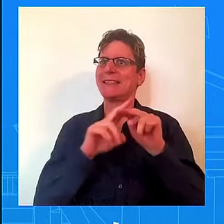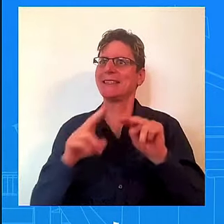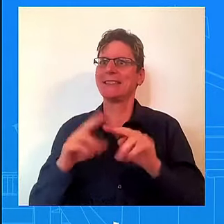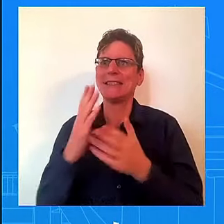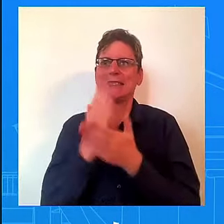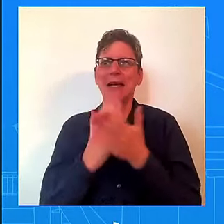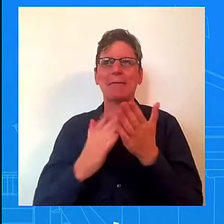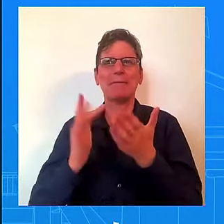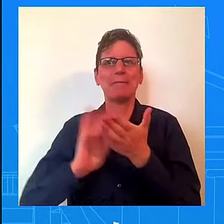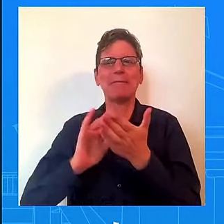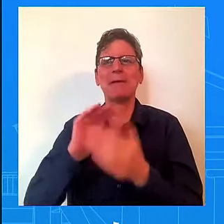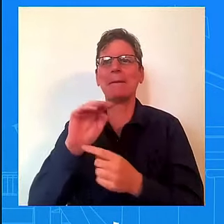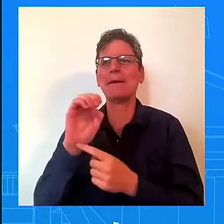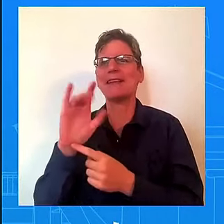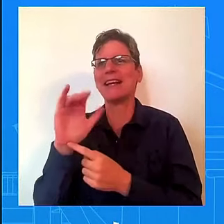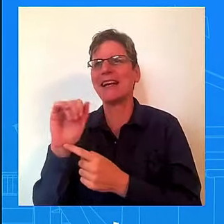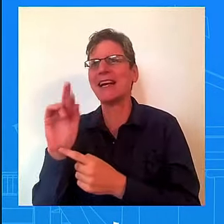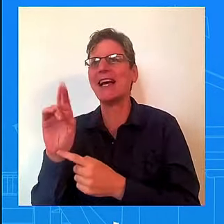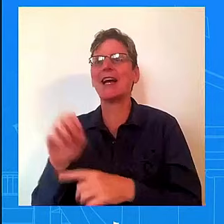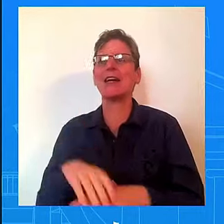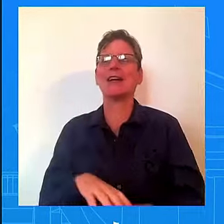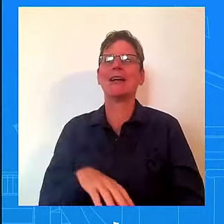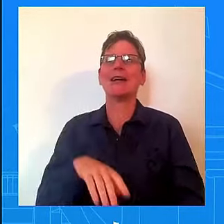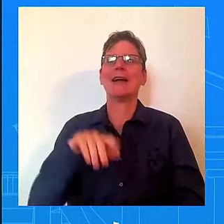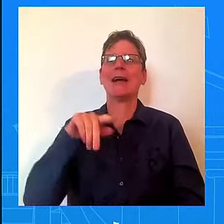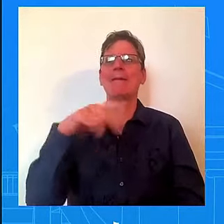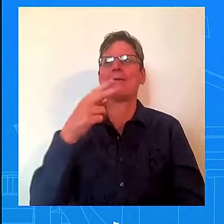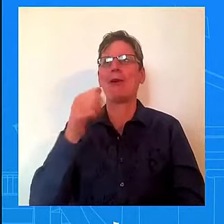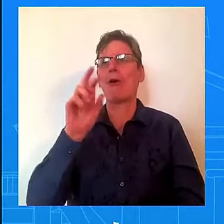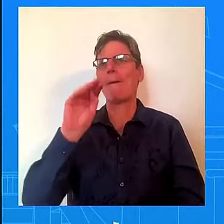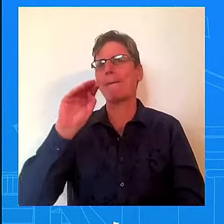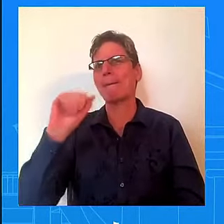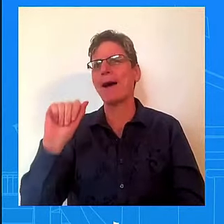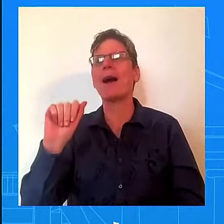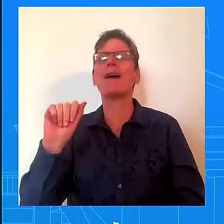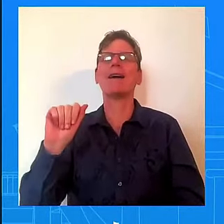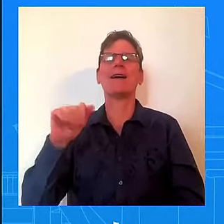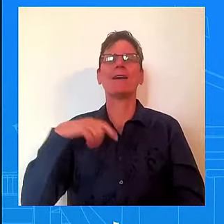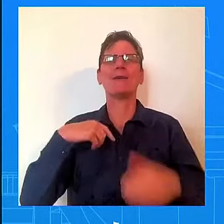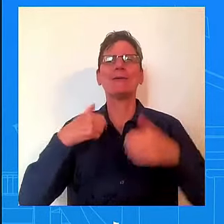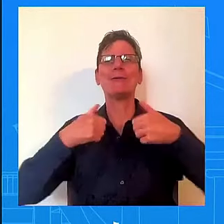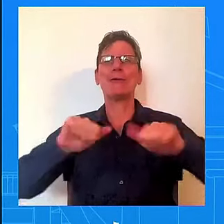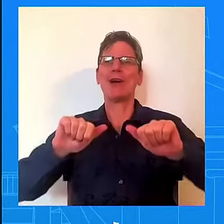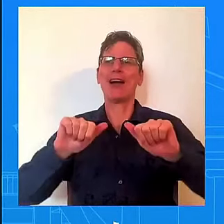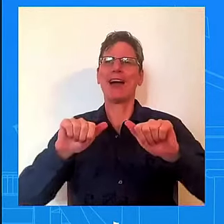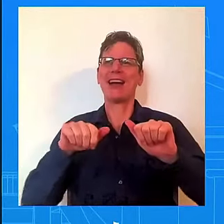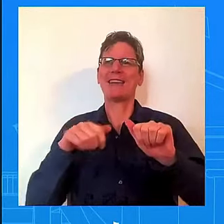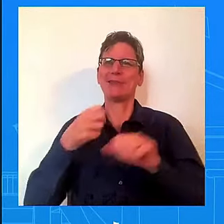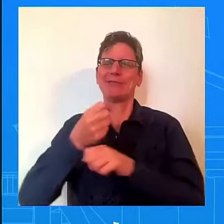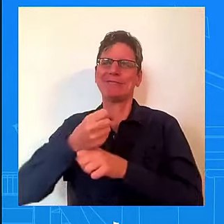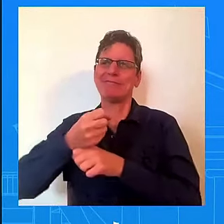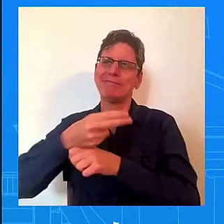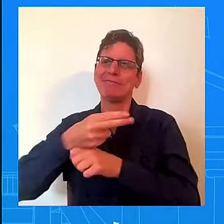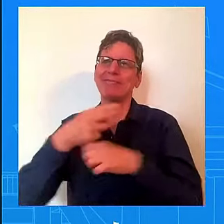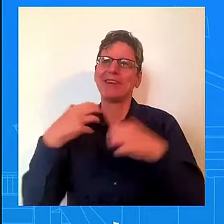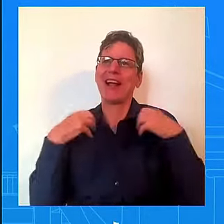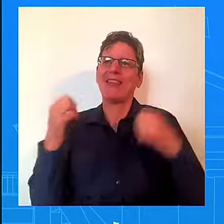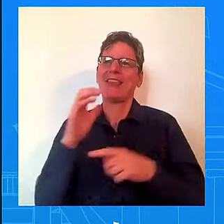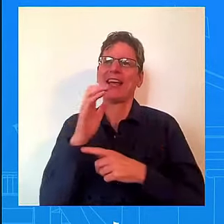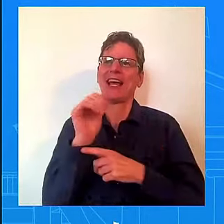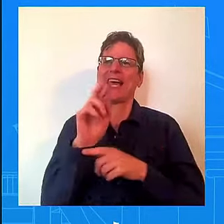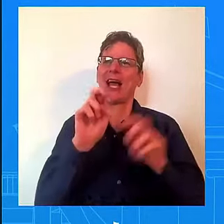when it comes to healthcare. And they have taken on price gouging. This is something that we have done here in this administration,